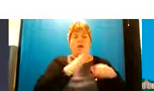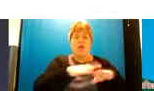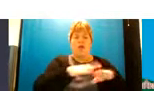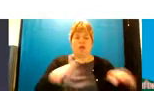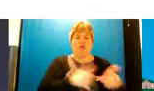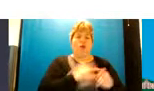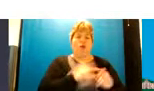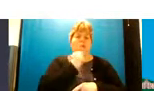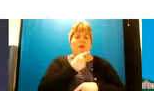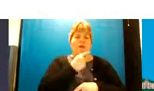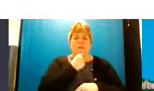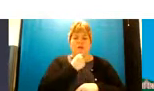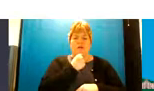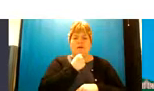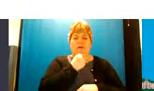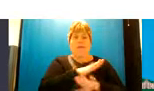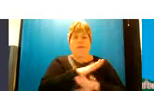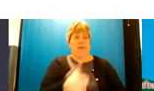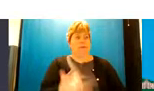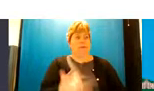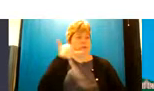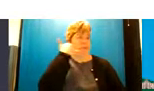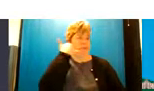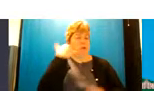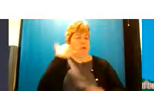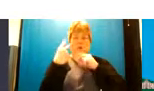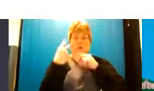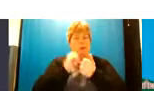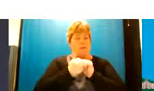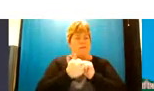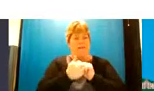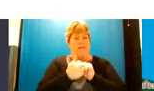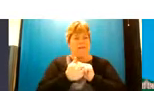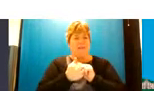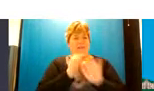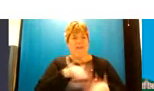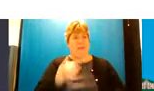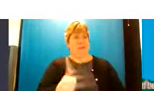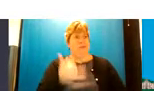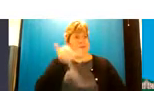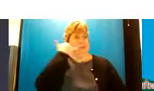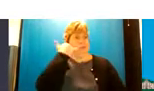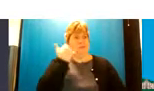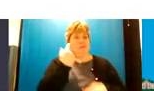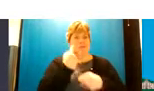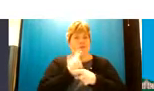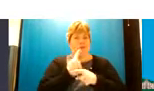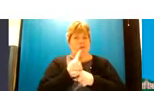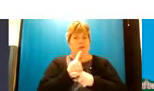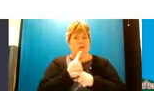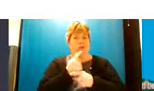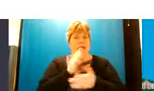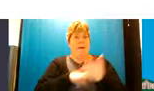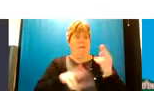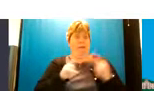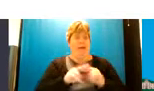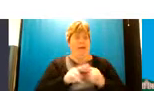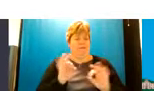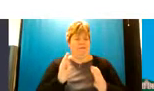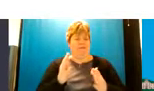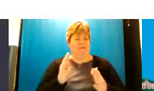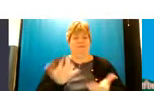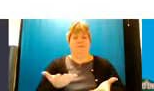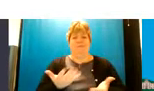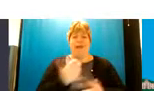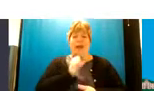and young people they don't pick up the phone to talk to their friends you know they don't pick up their phone to pet talk well to talk to their parents it's going